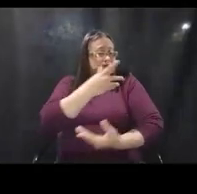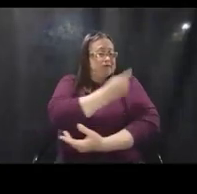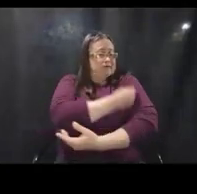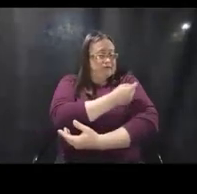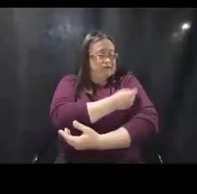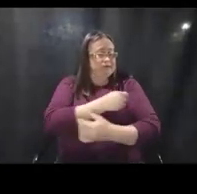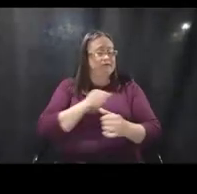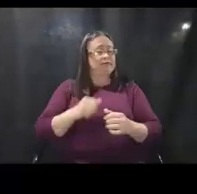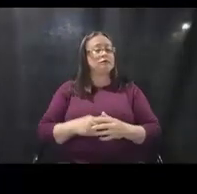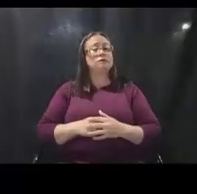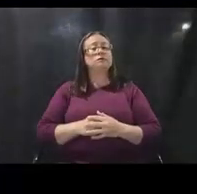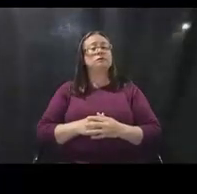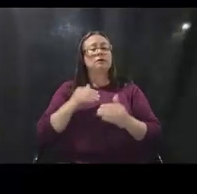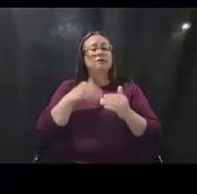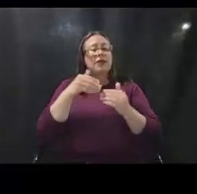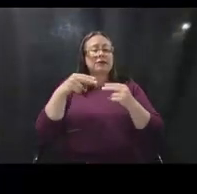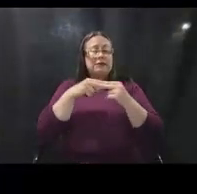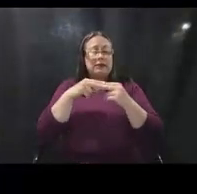Next slide, please.